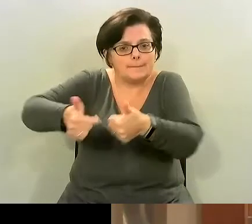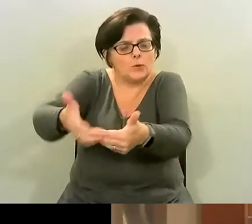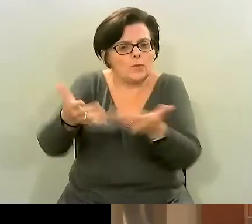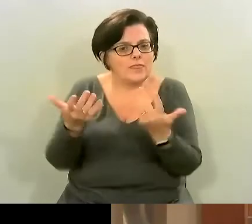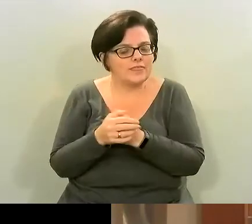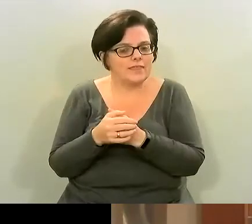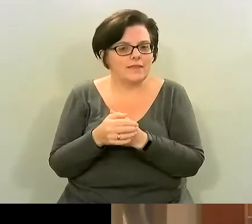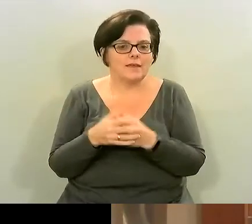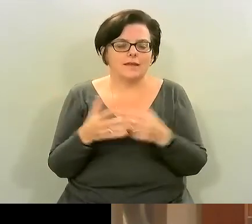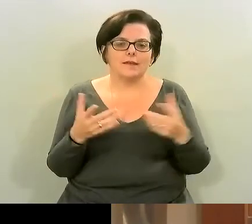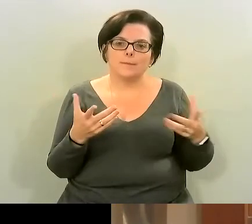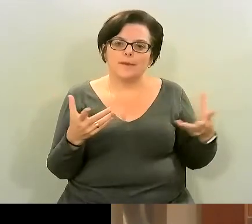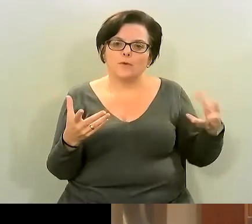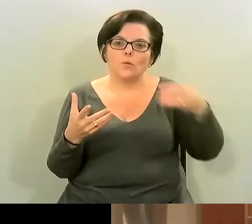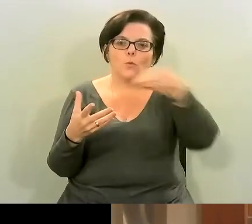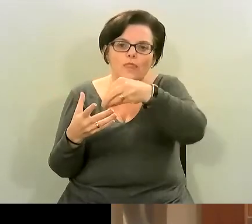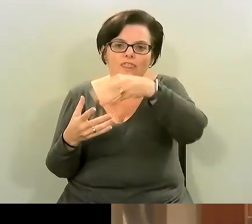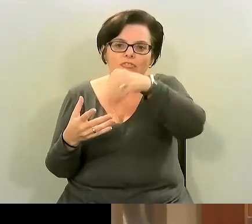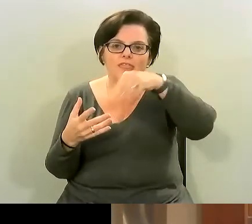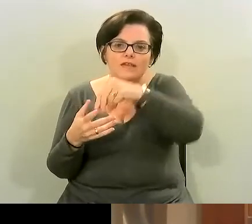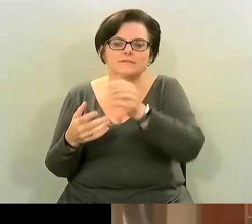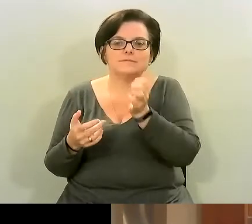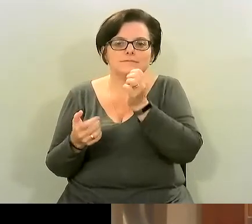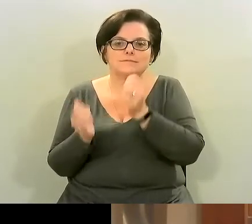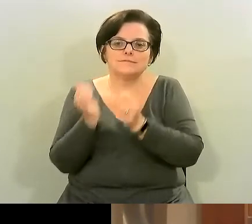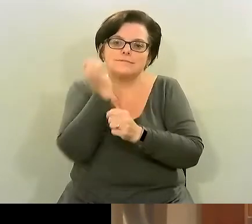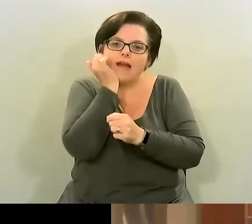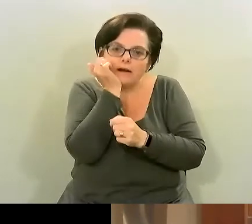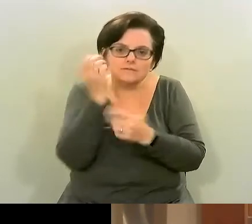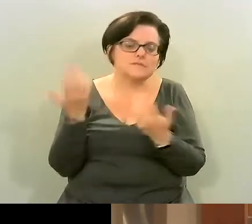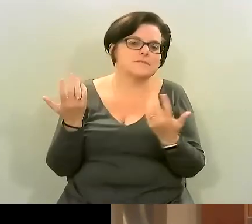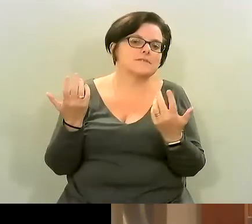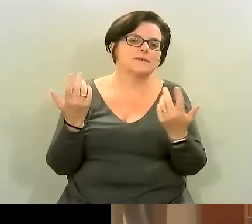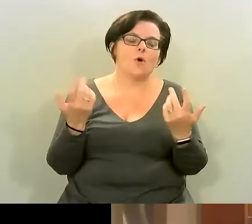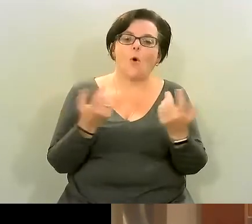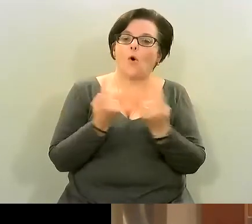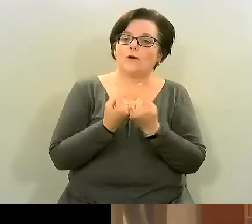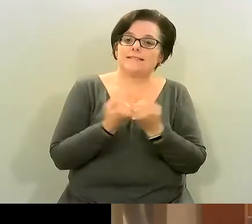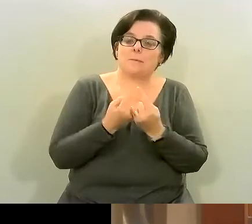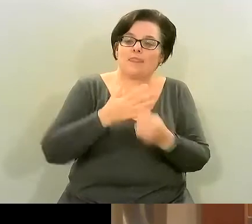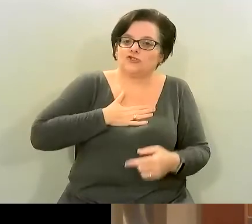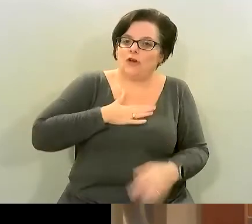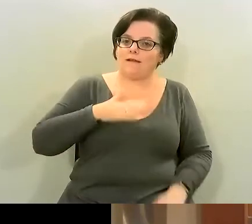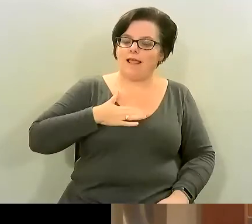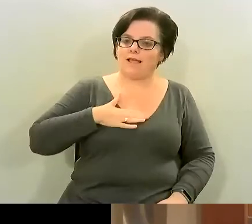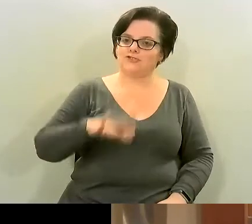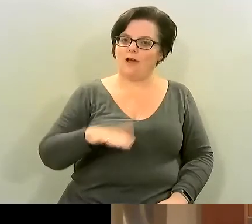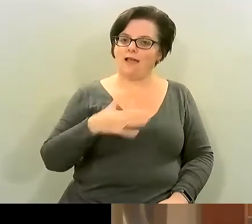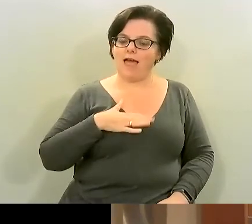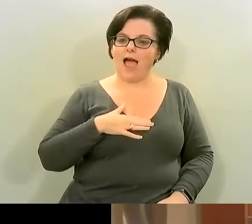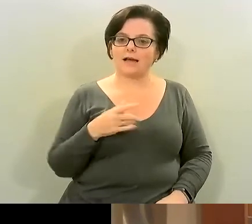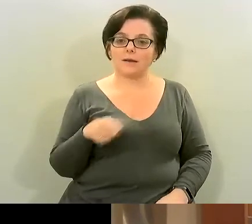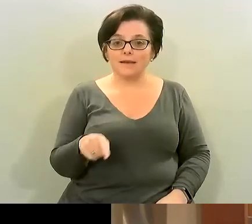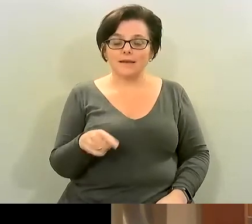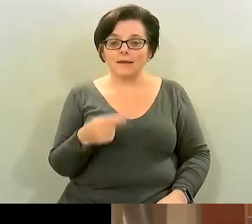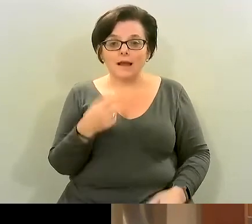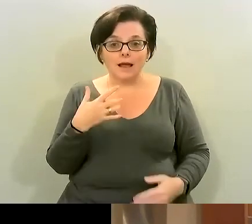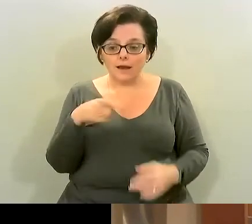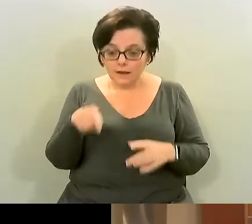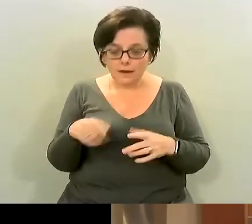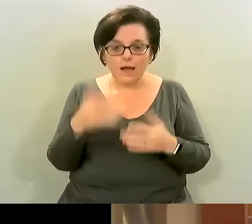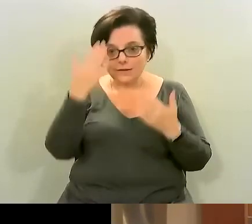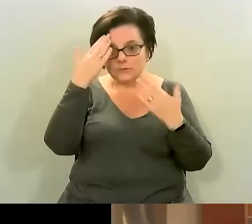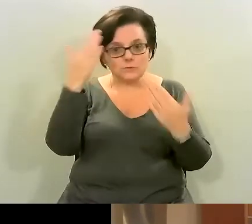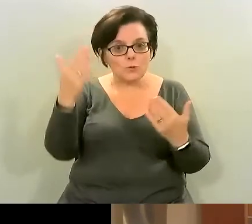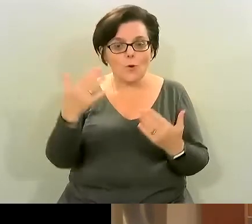some nice crunchy nuts on top or something that that your child likes so that they don't realize that it's uh that it has